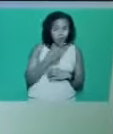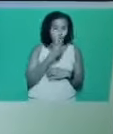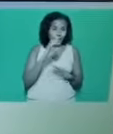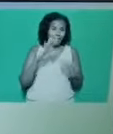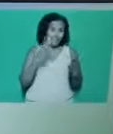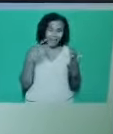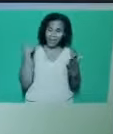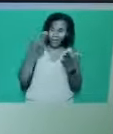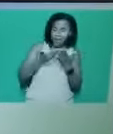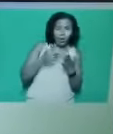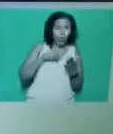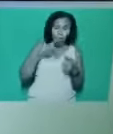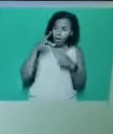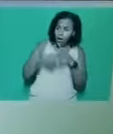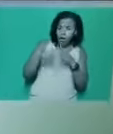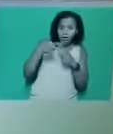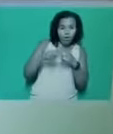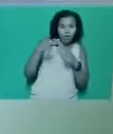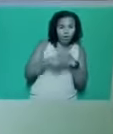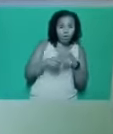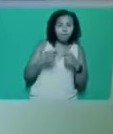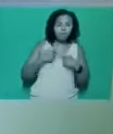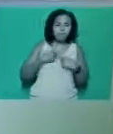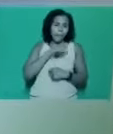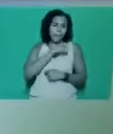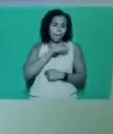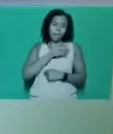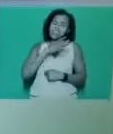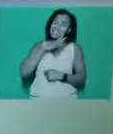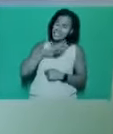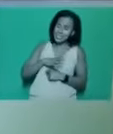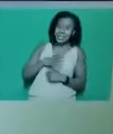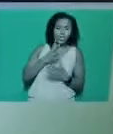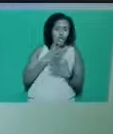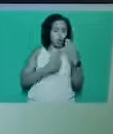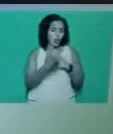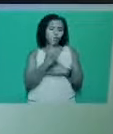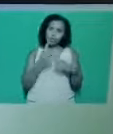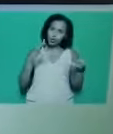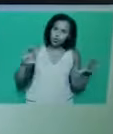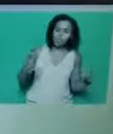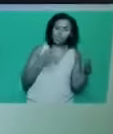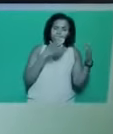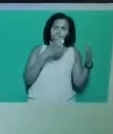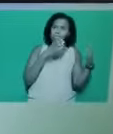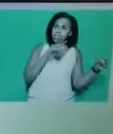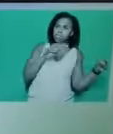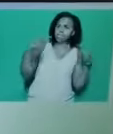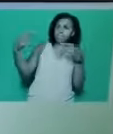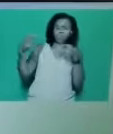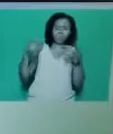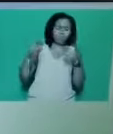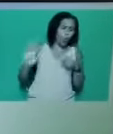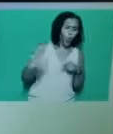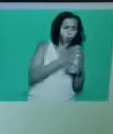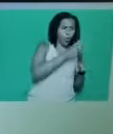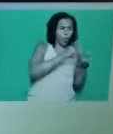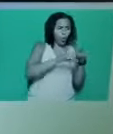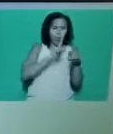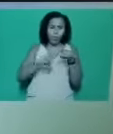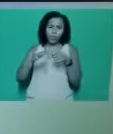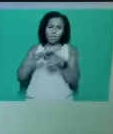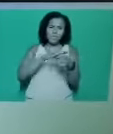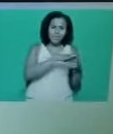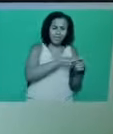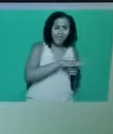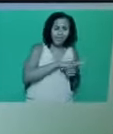Our members desperately need Unison to lead the fight back now, across all the sectors. We need to send the clearest message to the Tories and to all